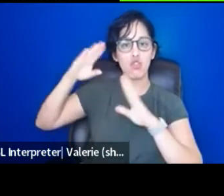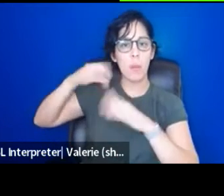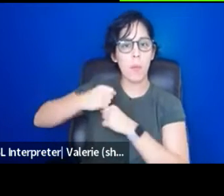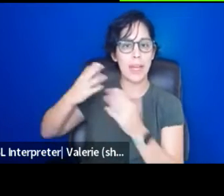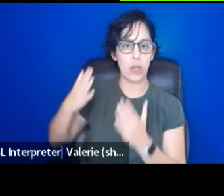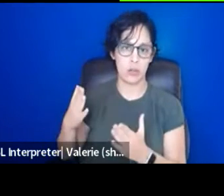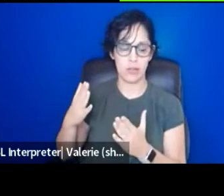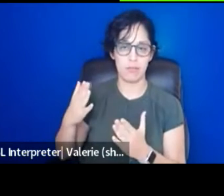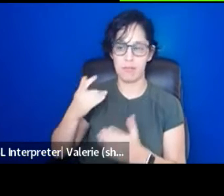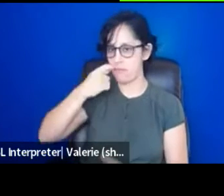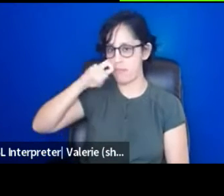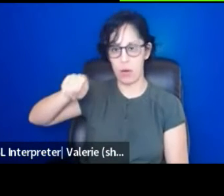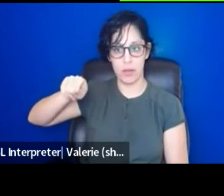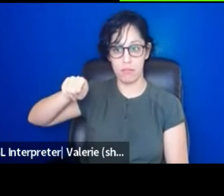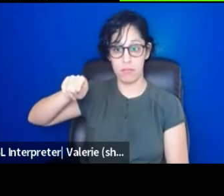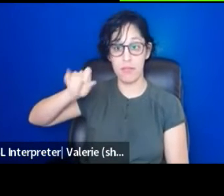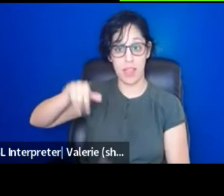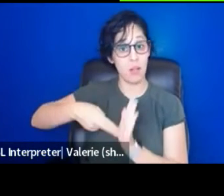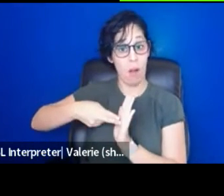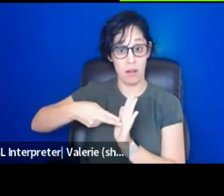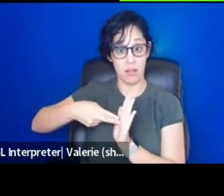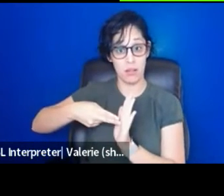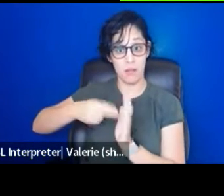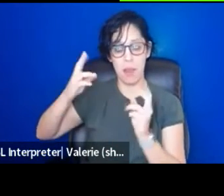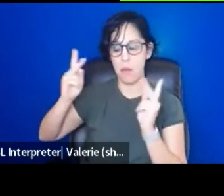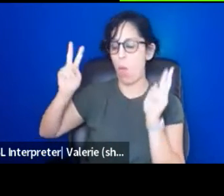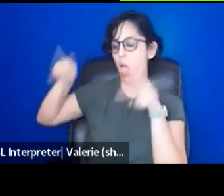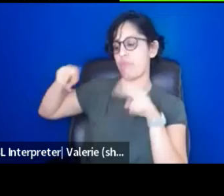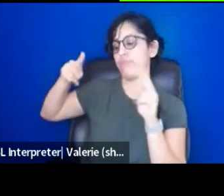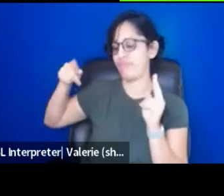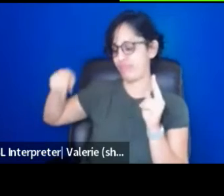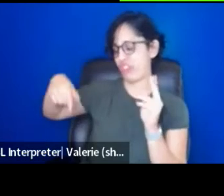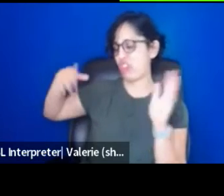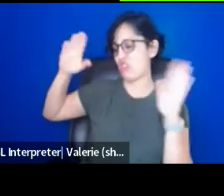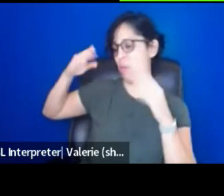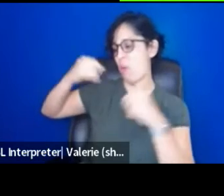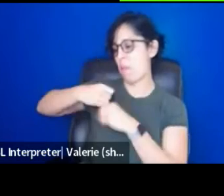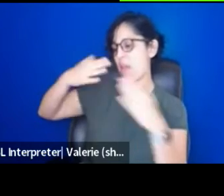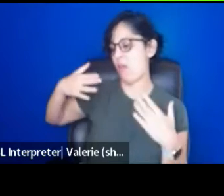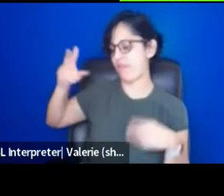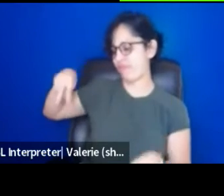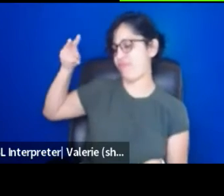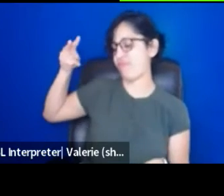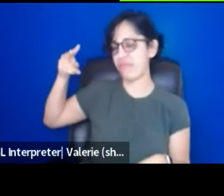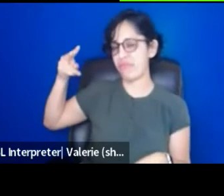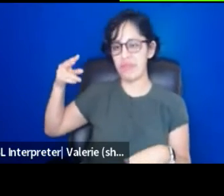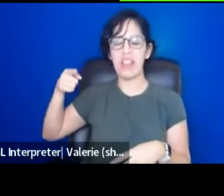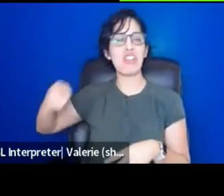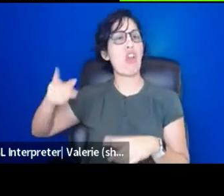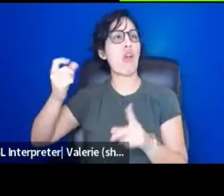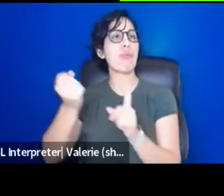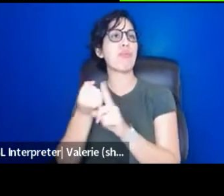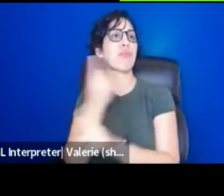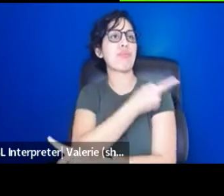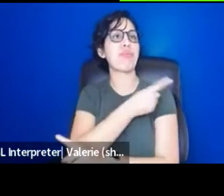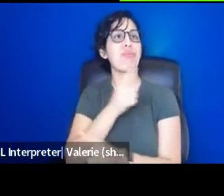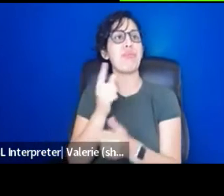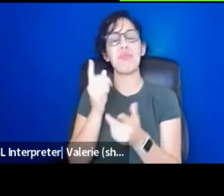keeping it real. We were just troublemakers, right? Outliers, complaining,